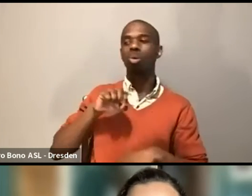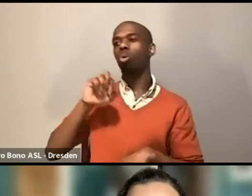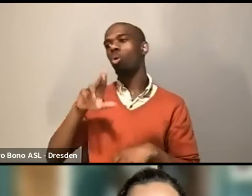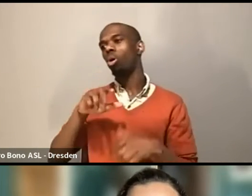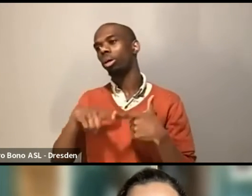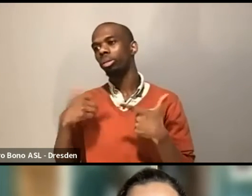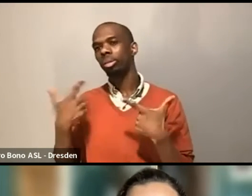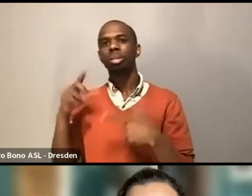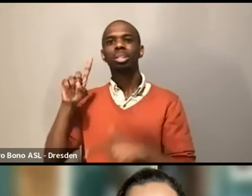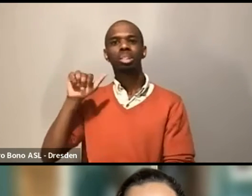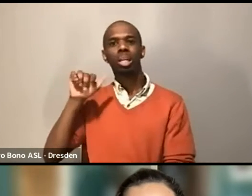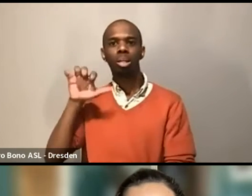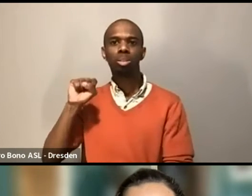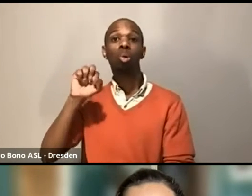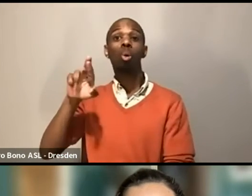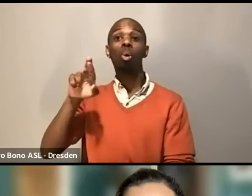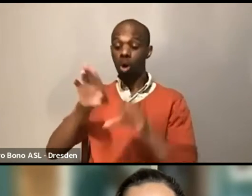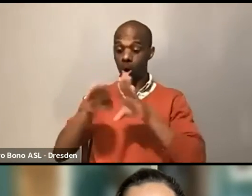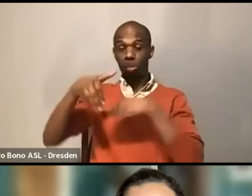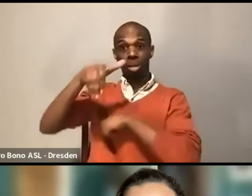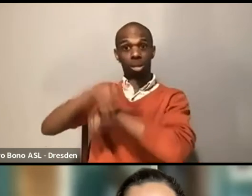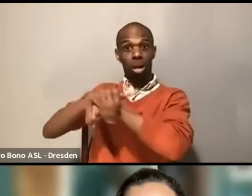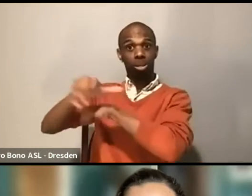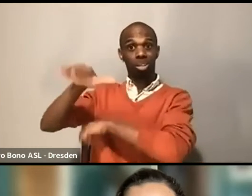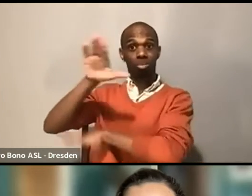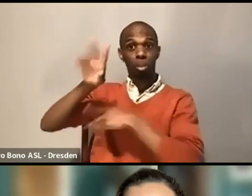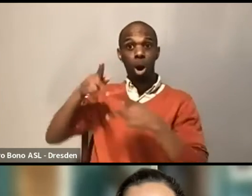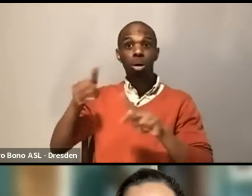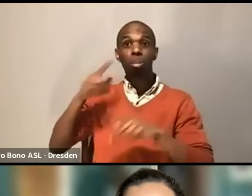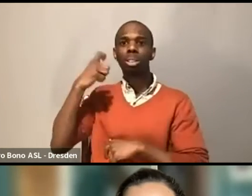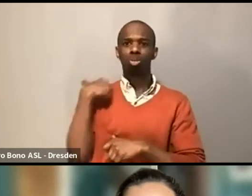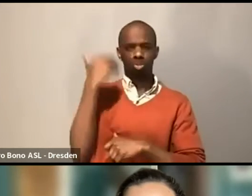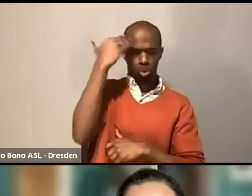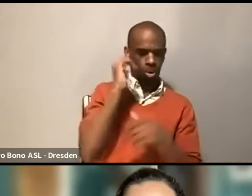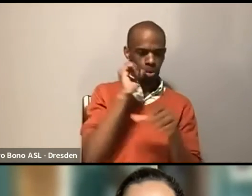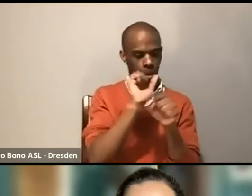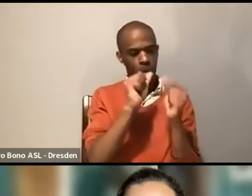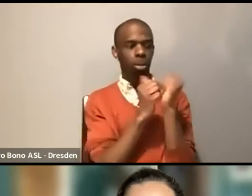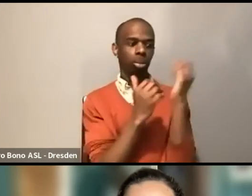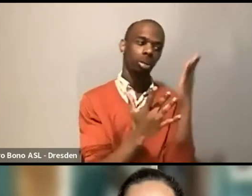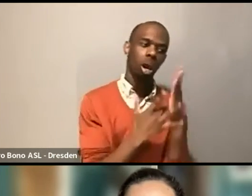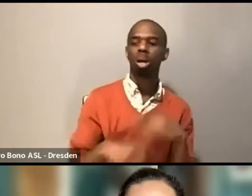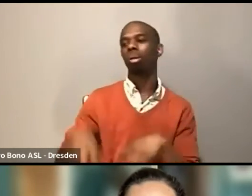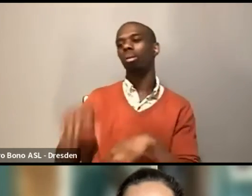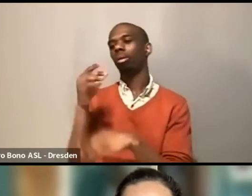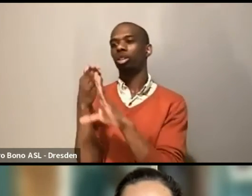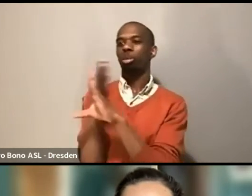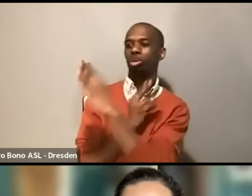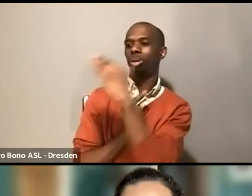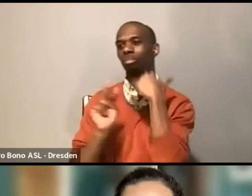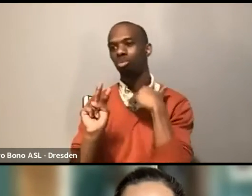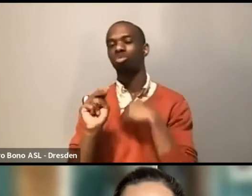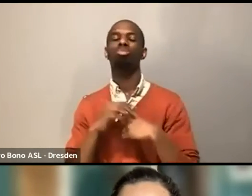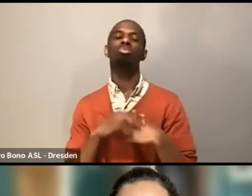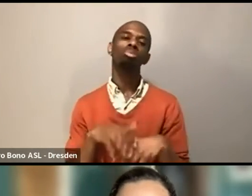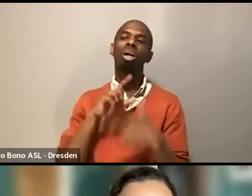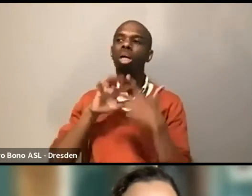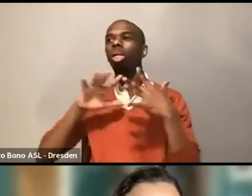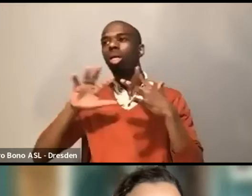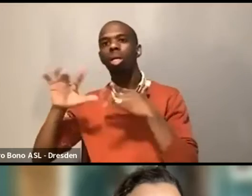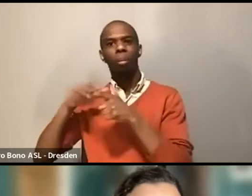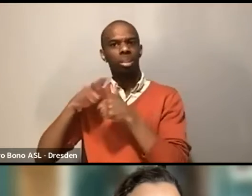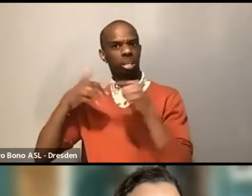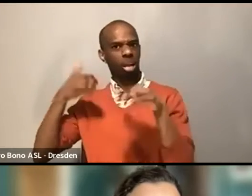parties, because you've probably been working through tech, the previews, then you open the show, and then you have to do press. In addition, after